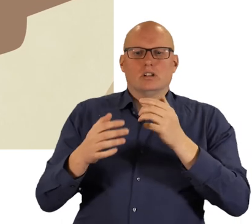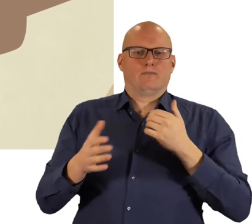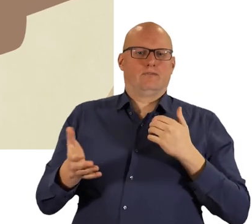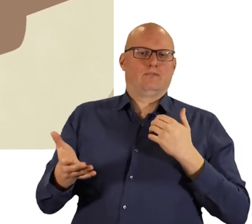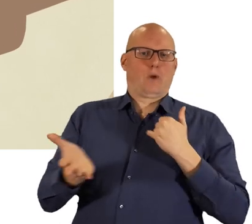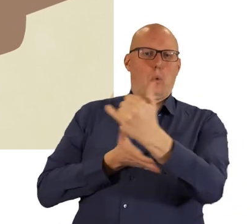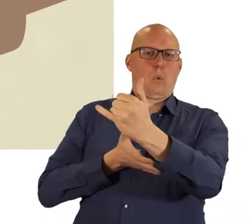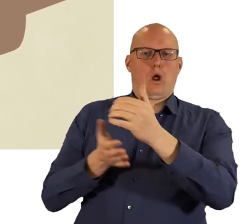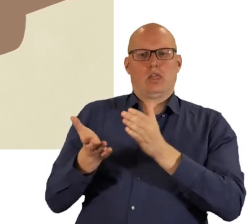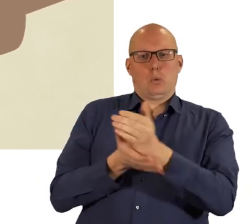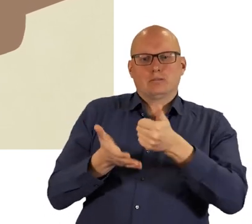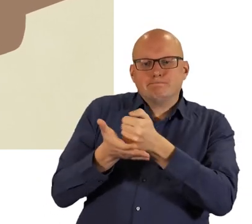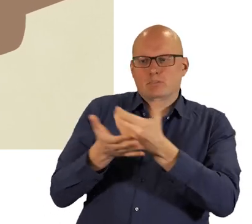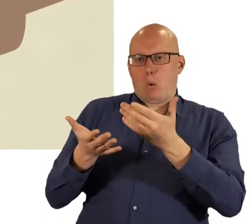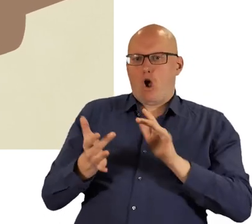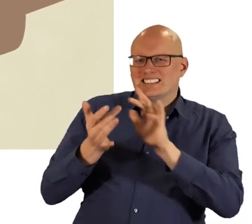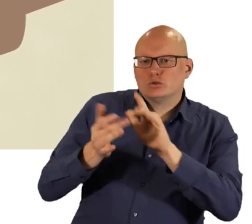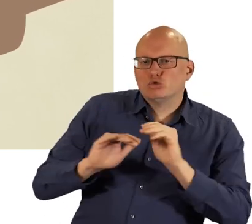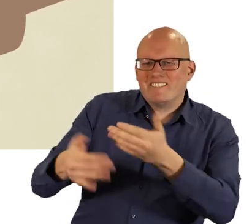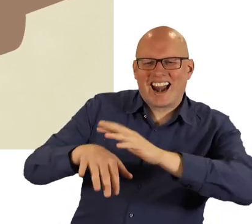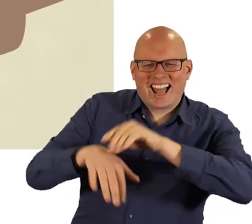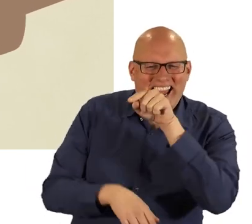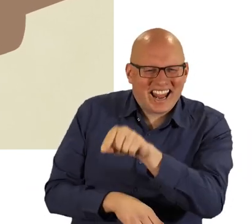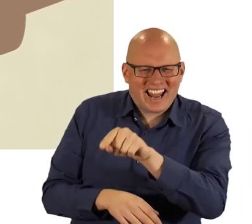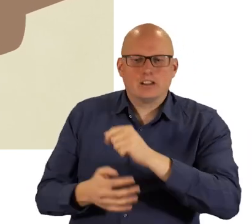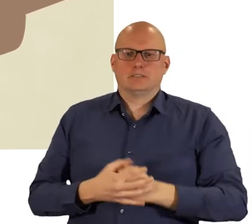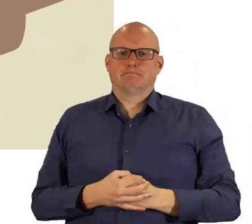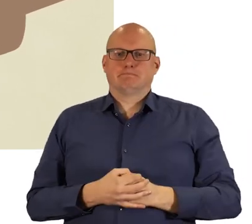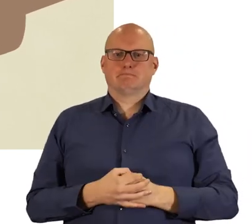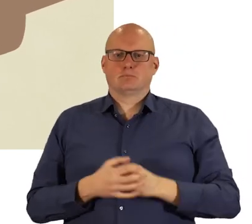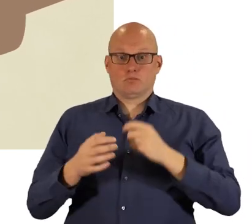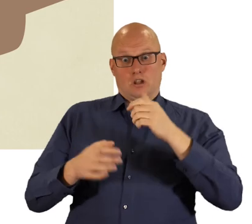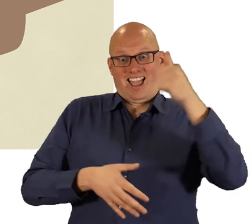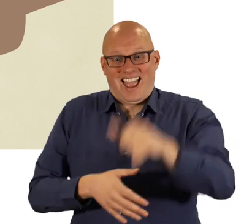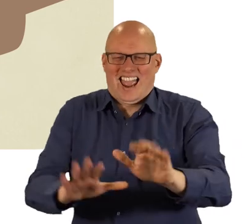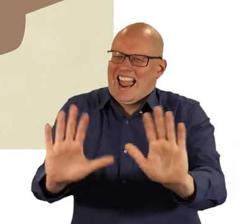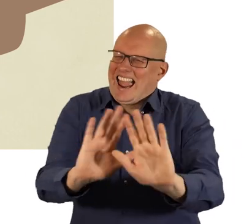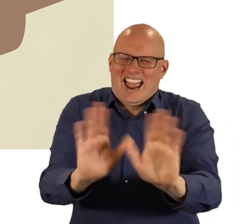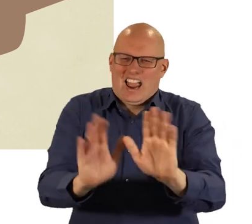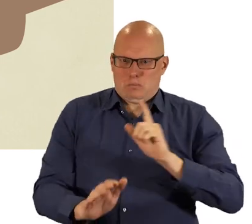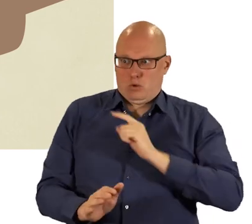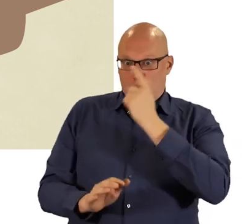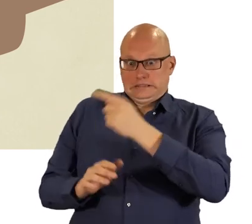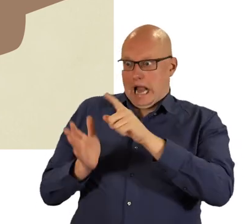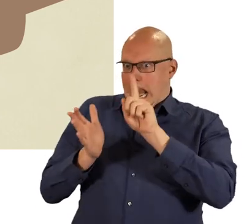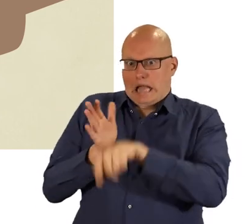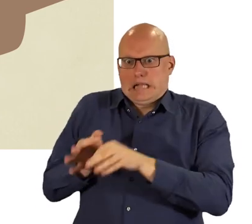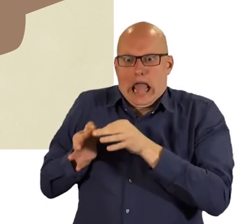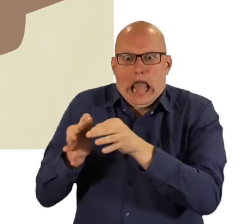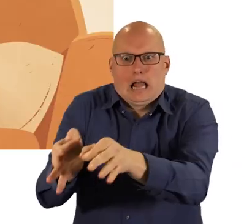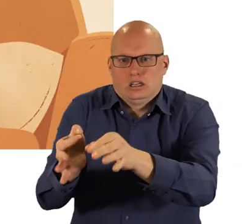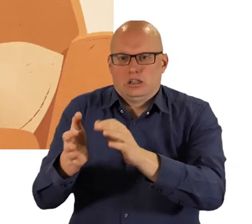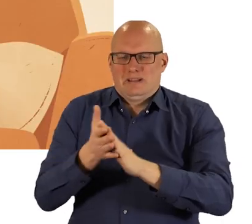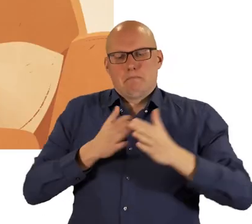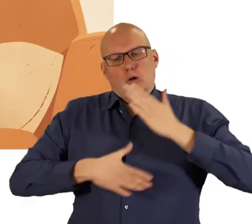number on screen on your letter or contact the service or clinic but try not to hang up your video call